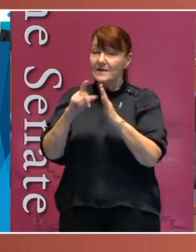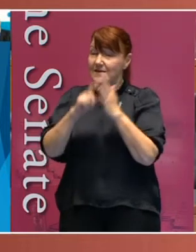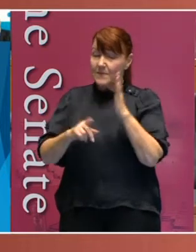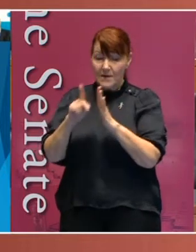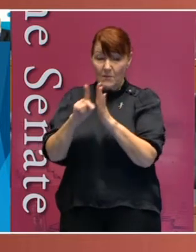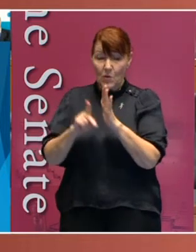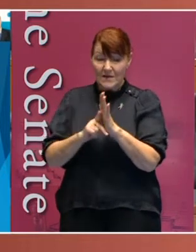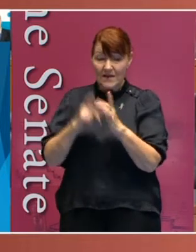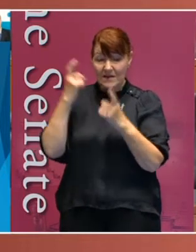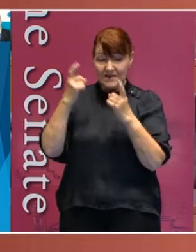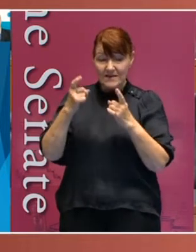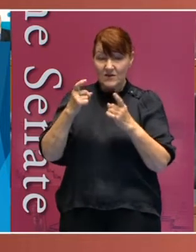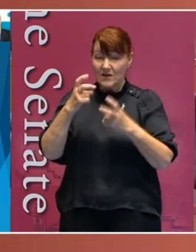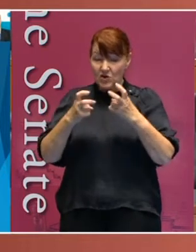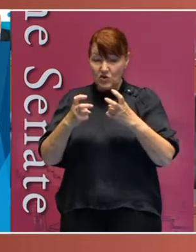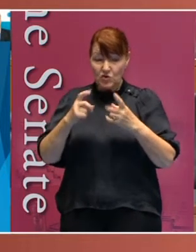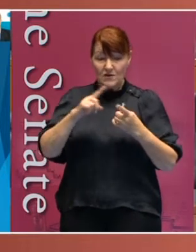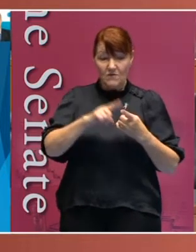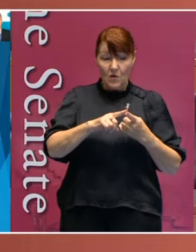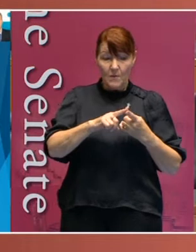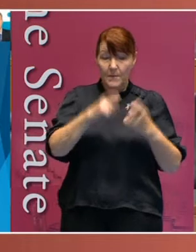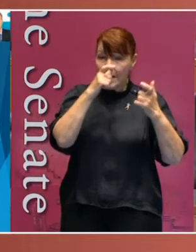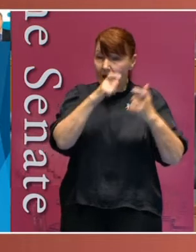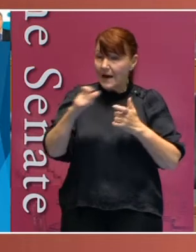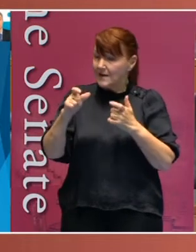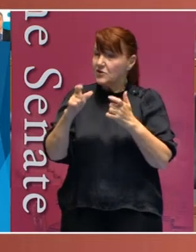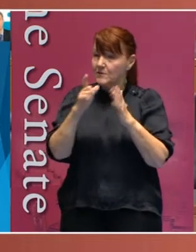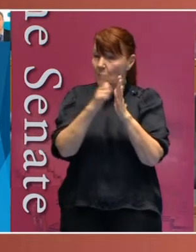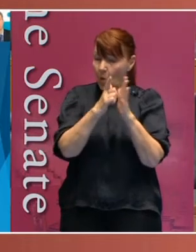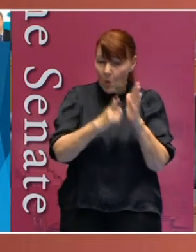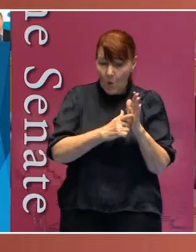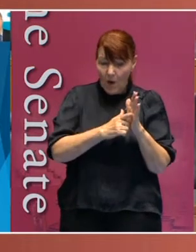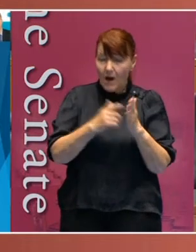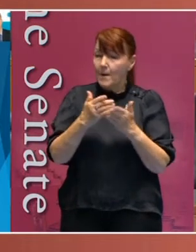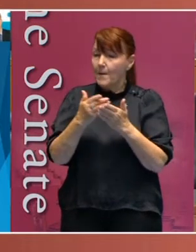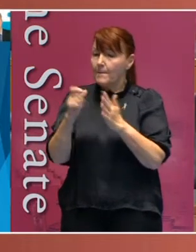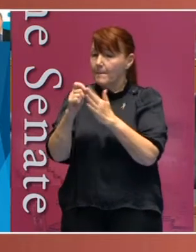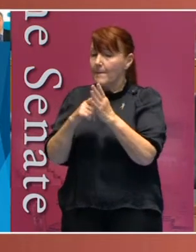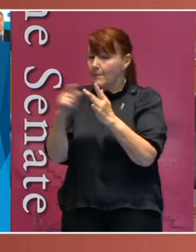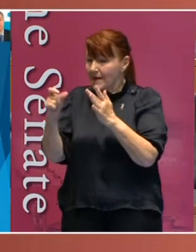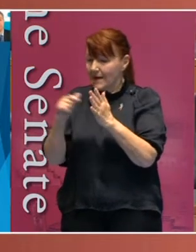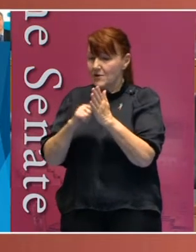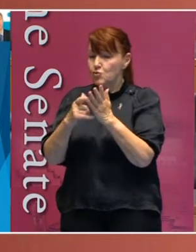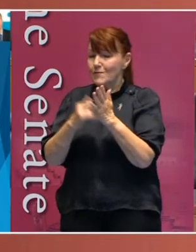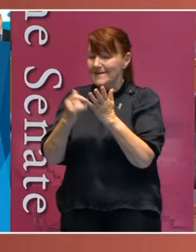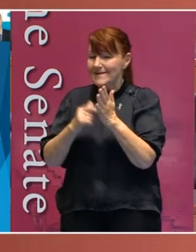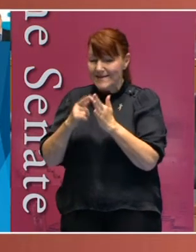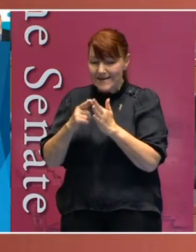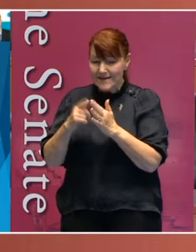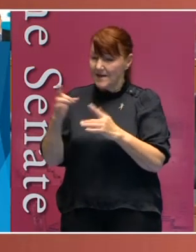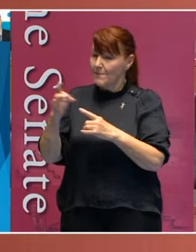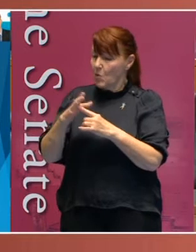considers issues that range from guardianship law and public trustees and the need for support for decision making